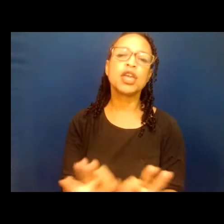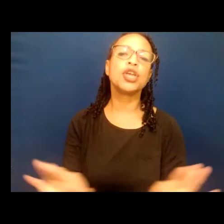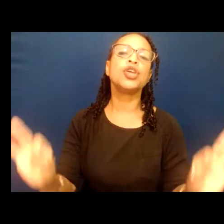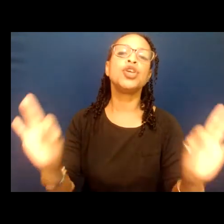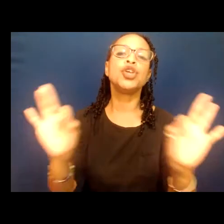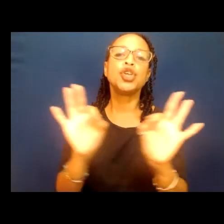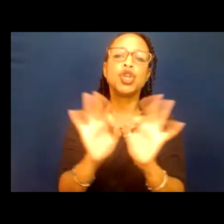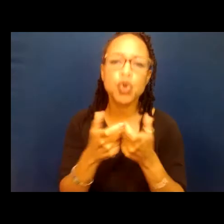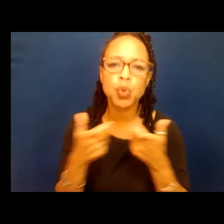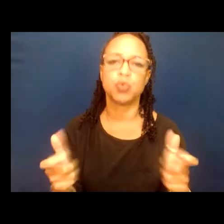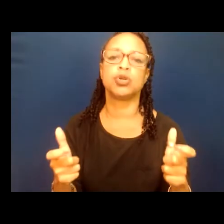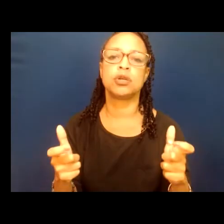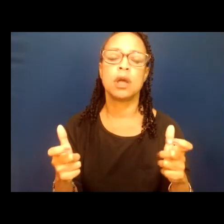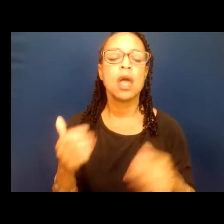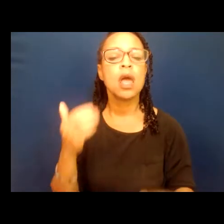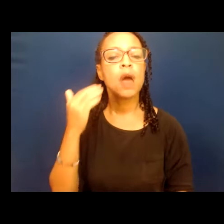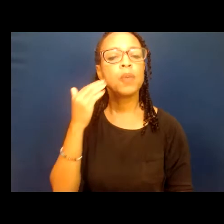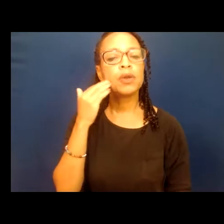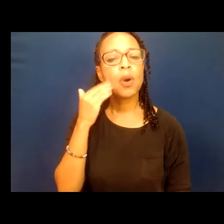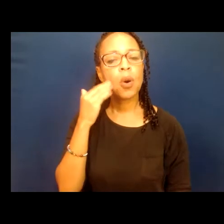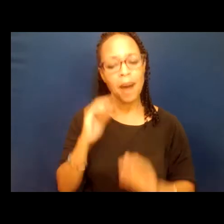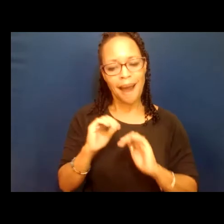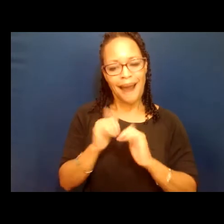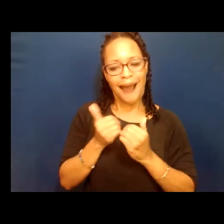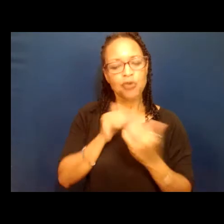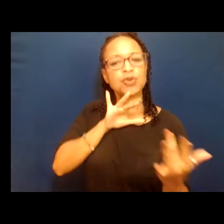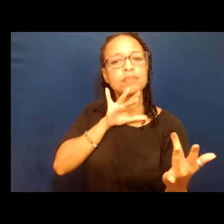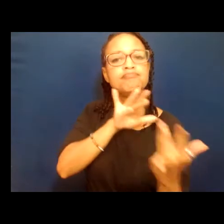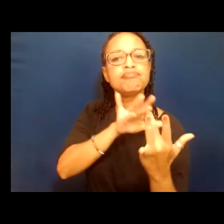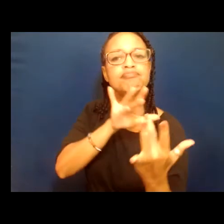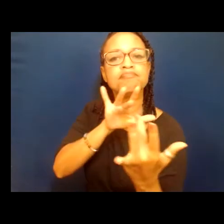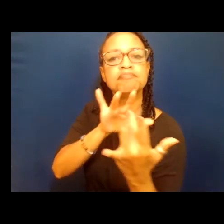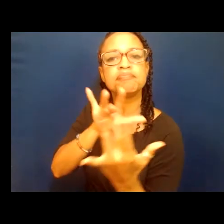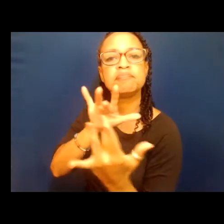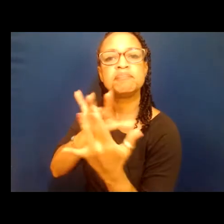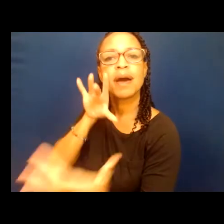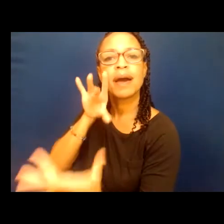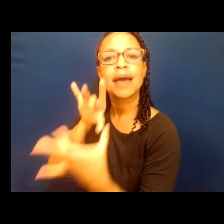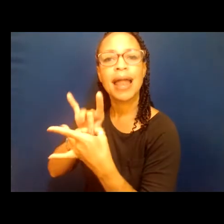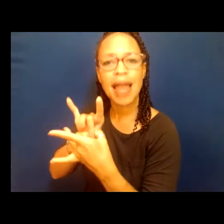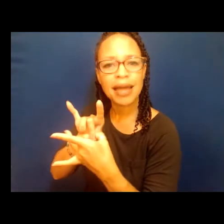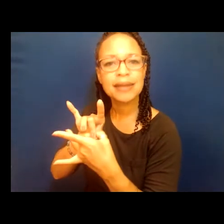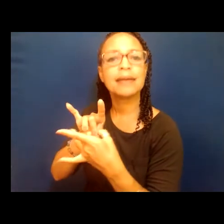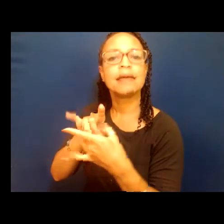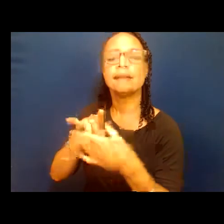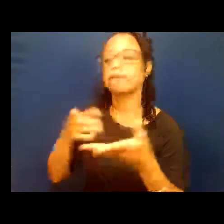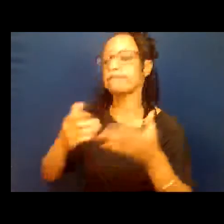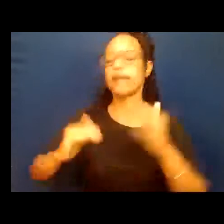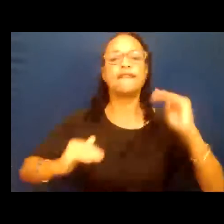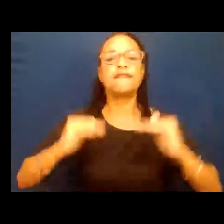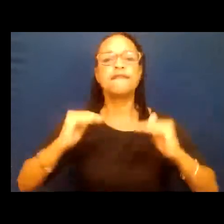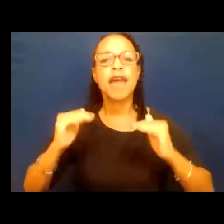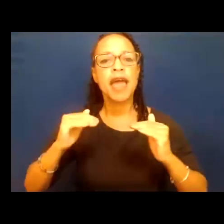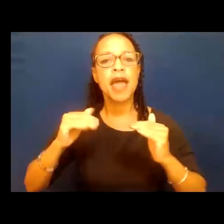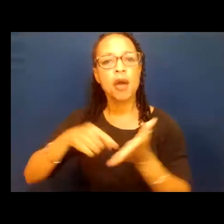lograr sueldos justos, tener un techo para nuestras familias y respirar el aire puro.